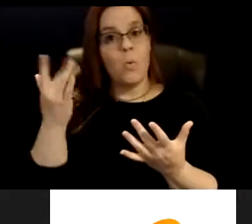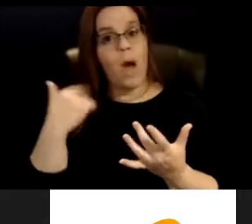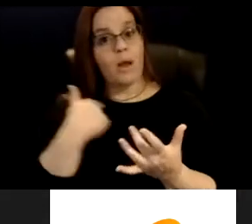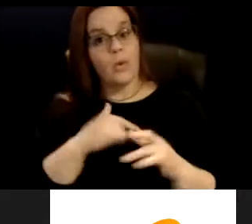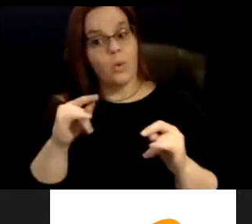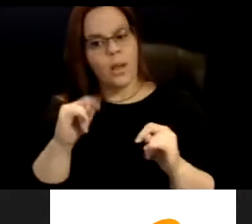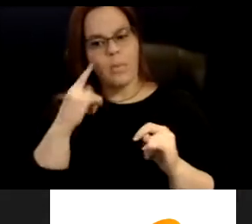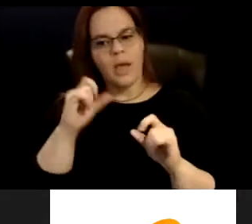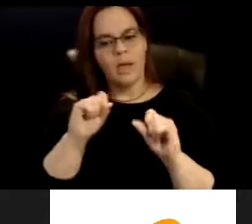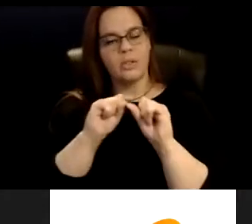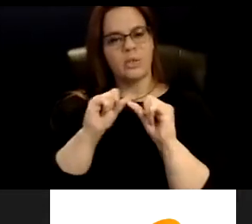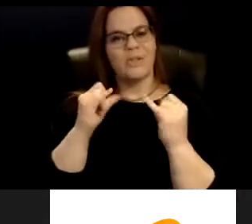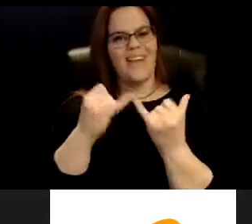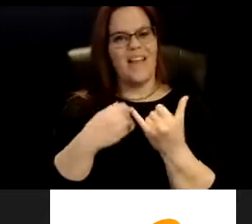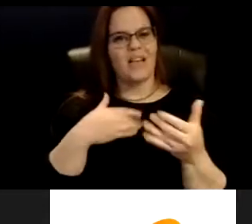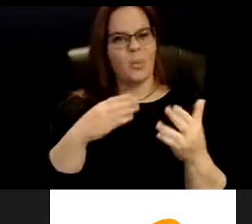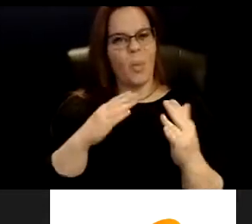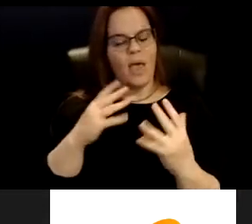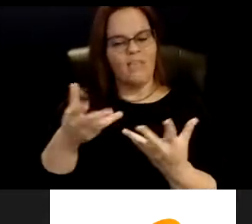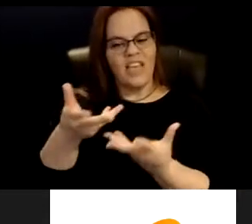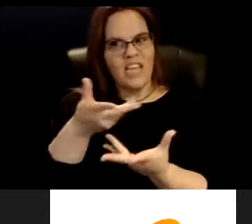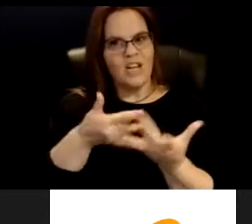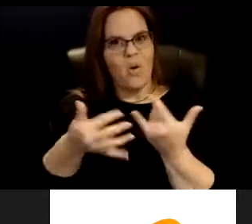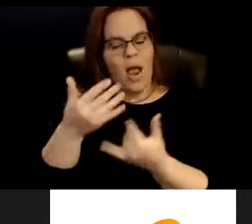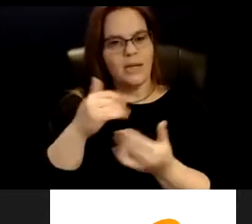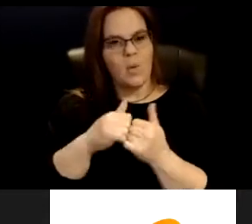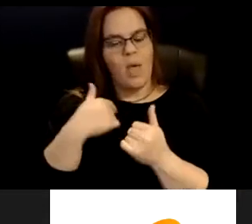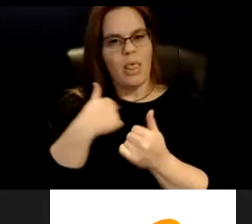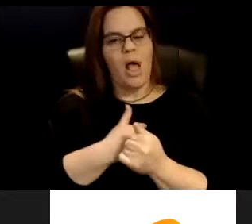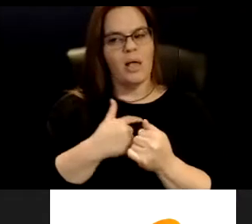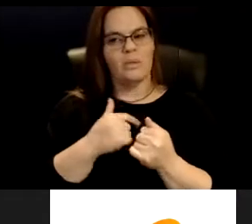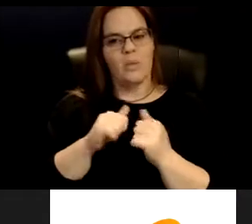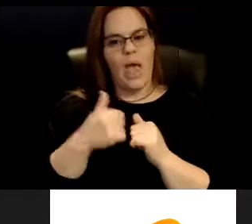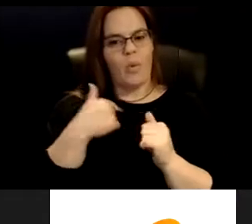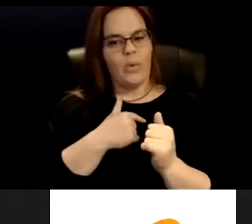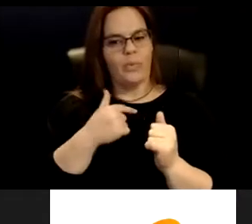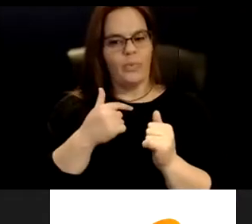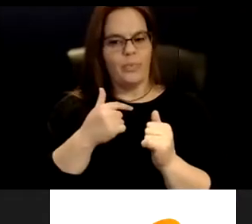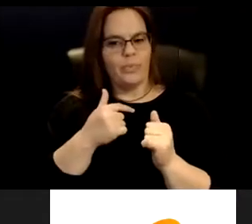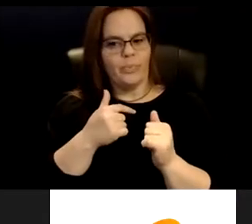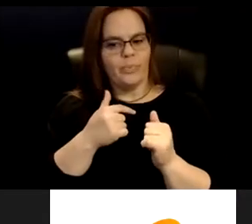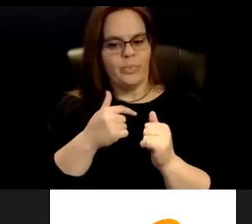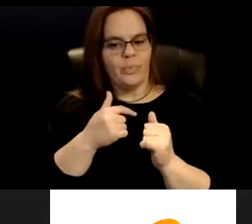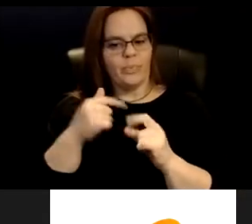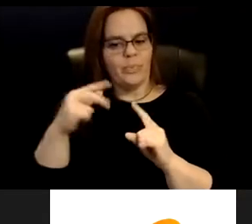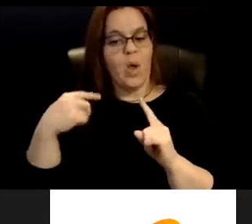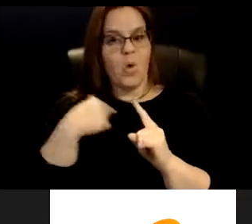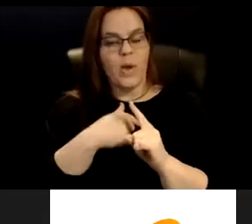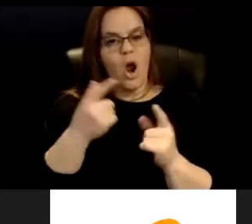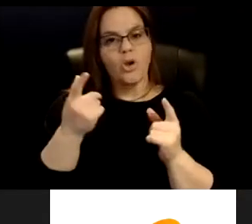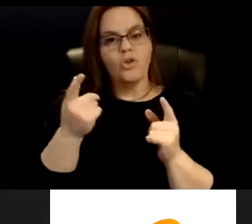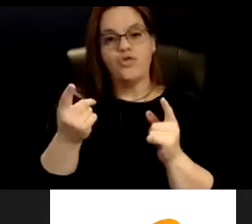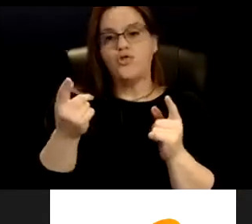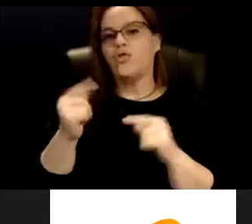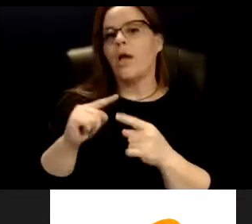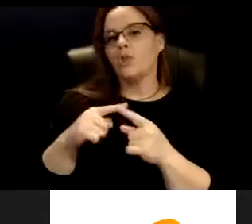they, um, perceive or they realize that we're disabled, that we're trying to sort of, uh, uh, create sort